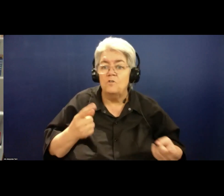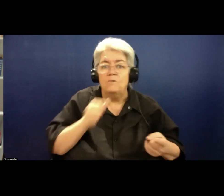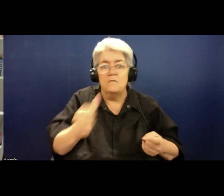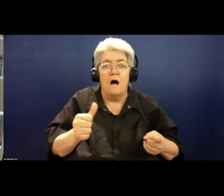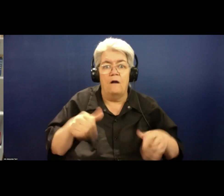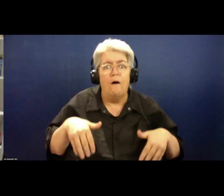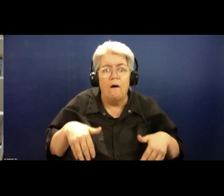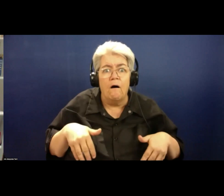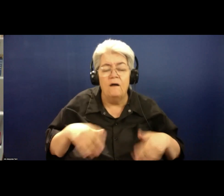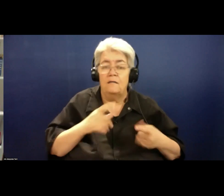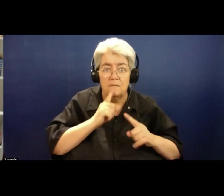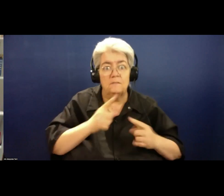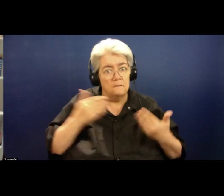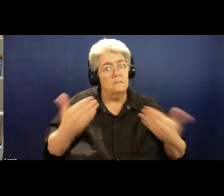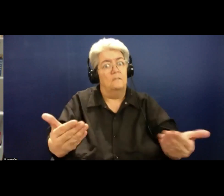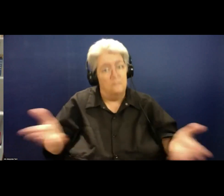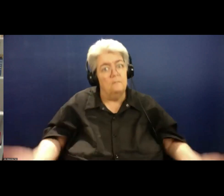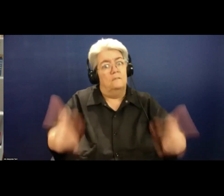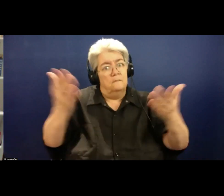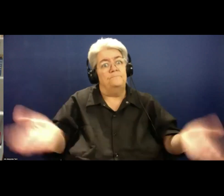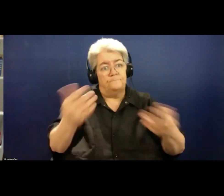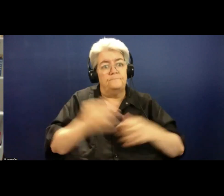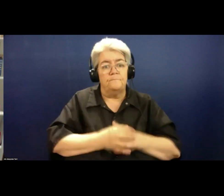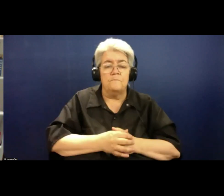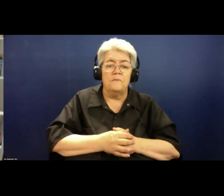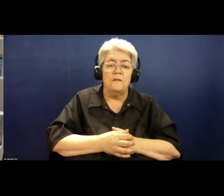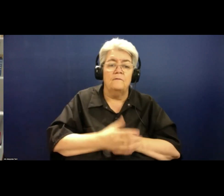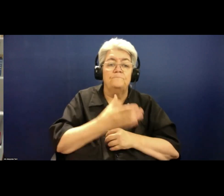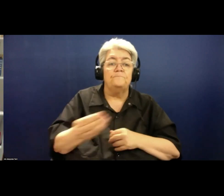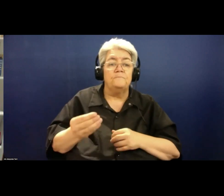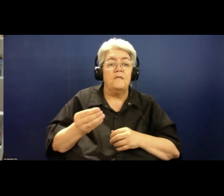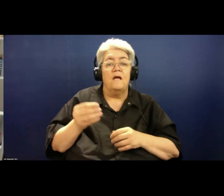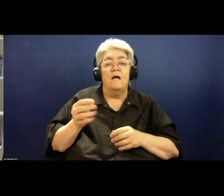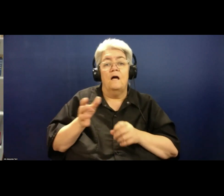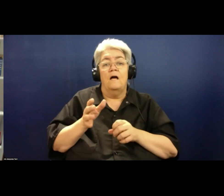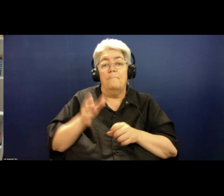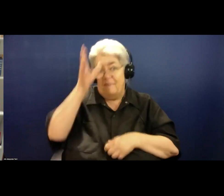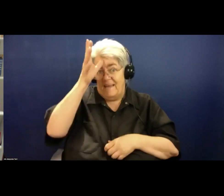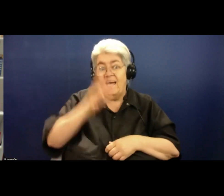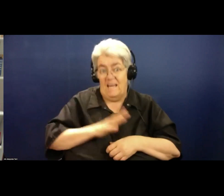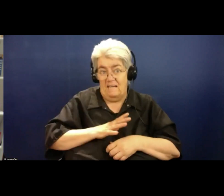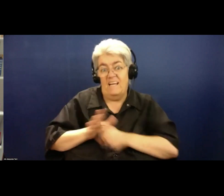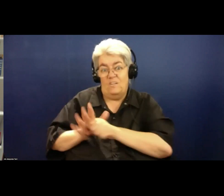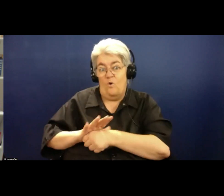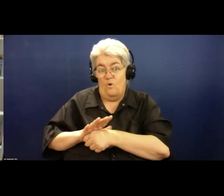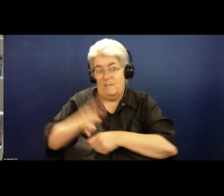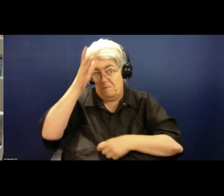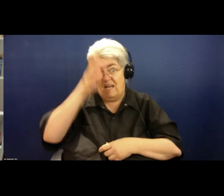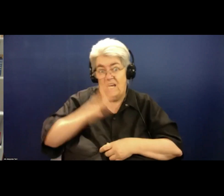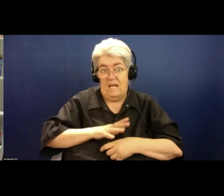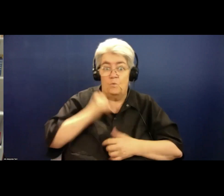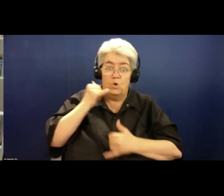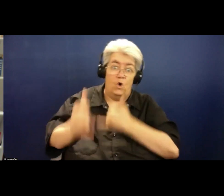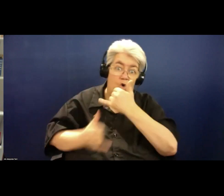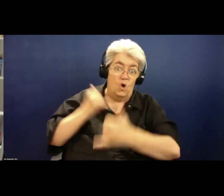evidence during COVID that backed that up. We had men in particular calling us saying this. Not